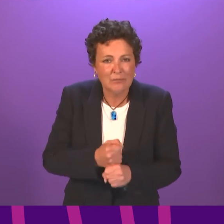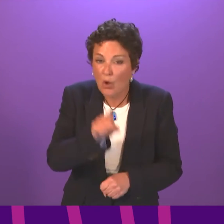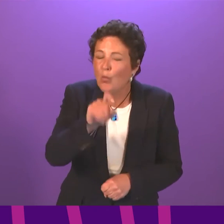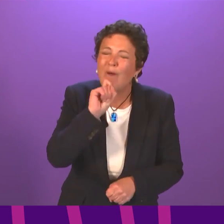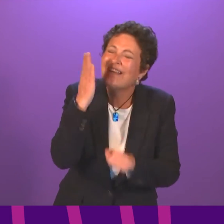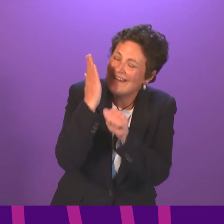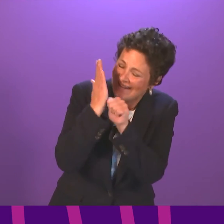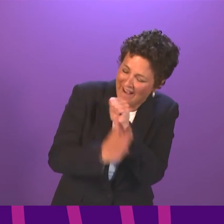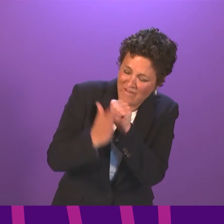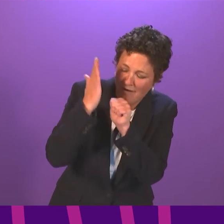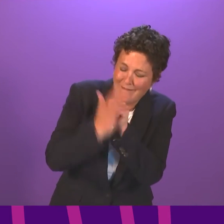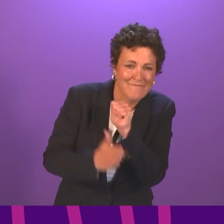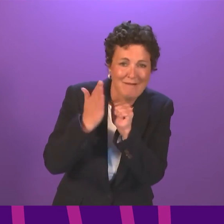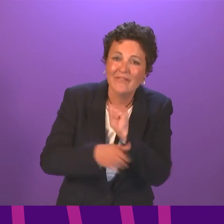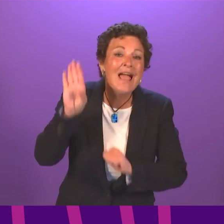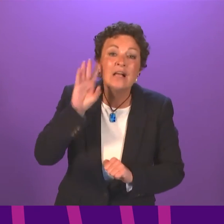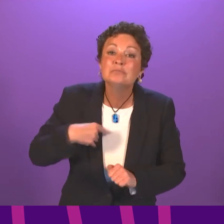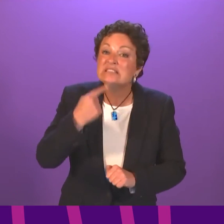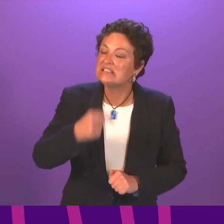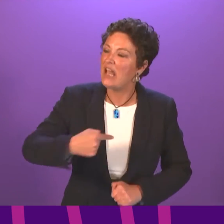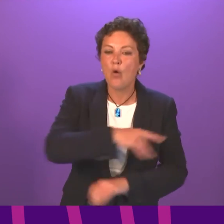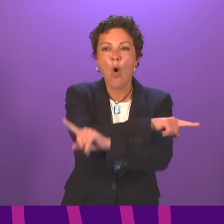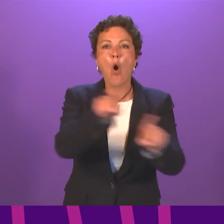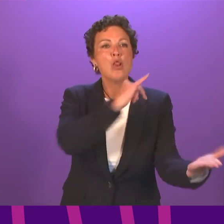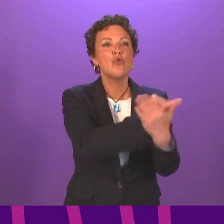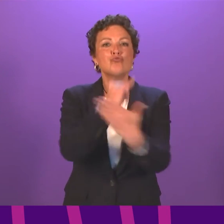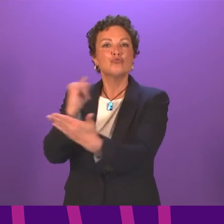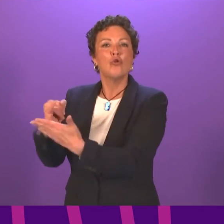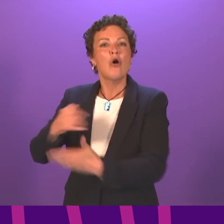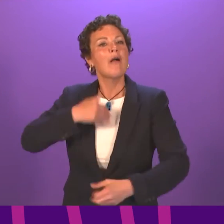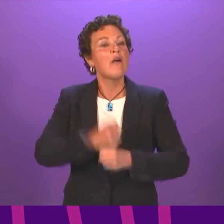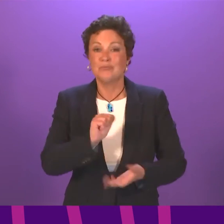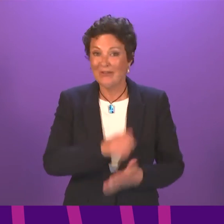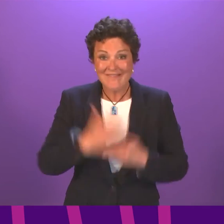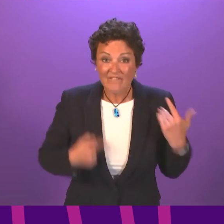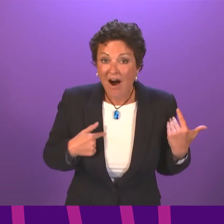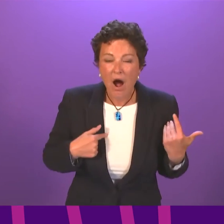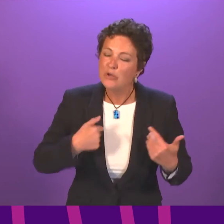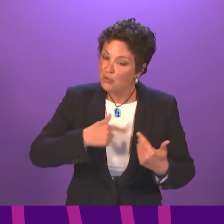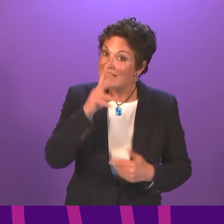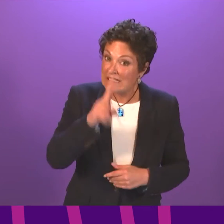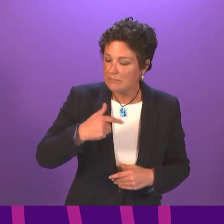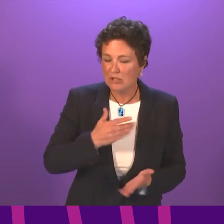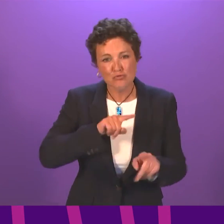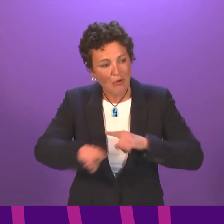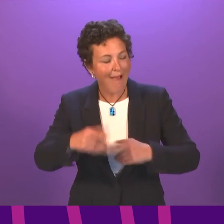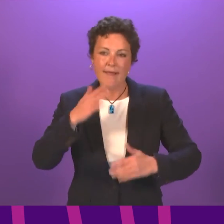heard me say everybody else is wrong and the government is right. They will have heard me try to set out calmly and rationally the position as